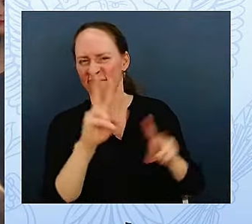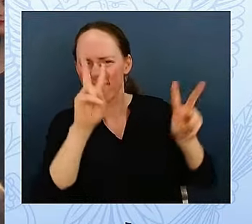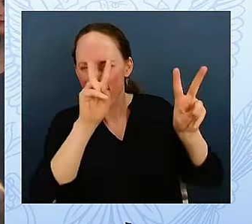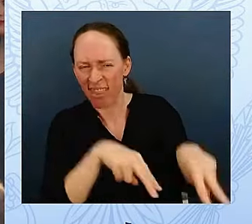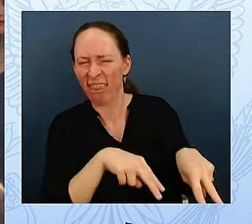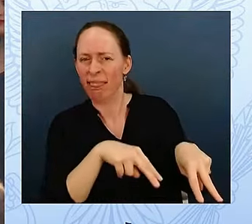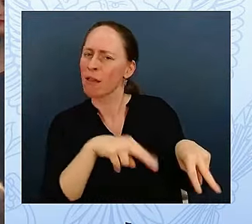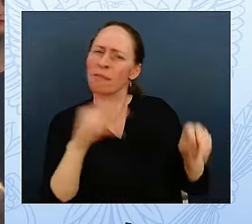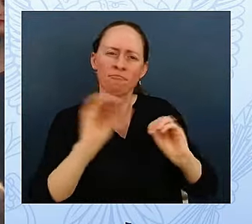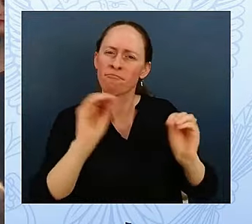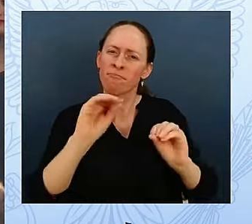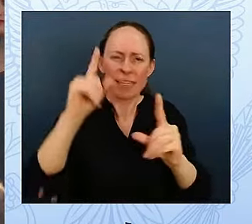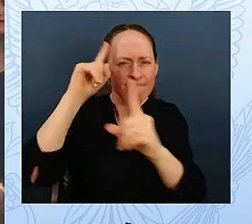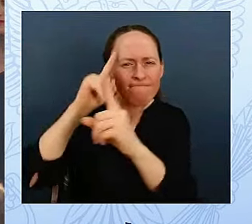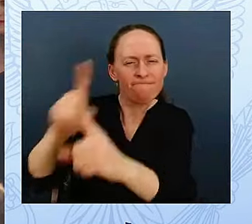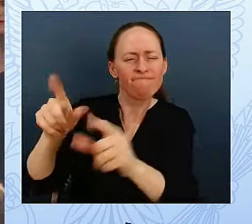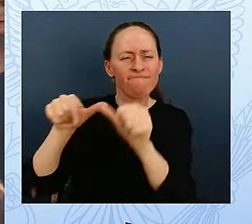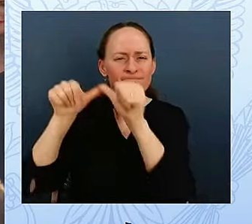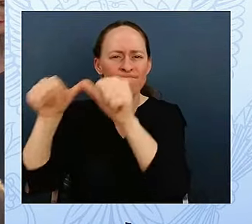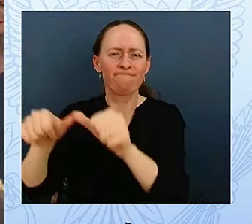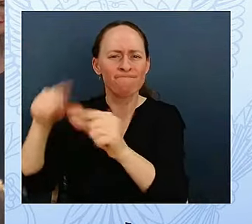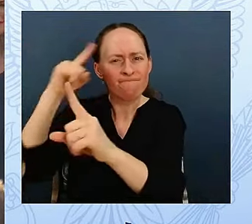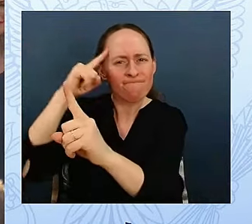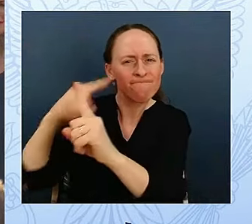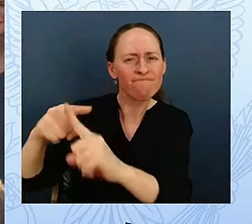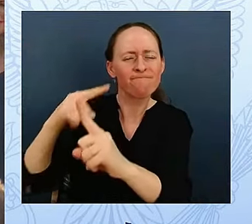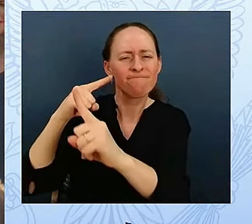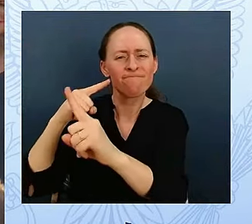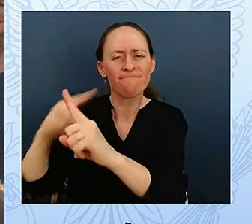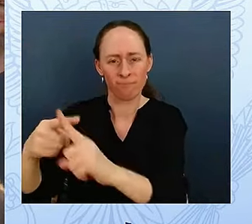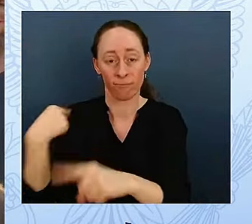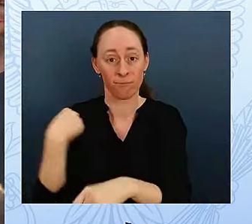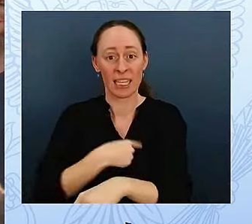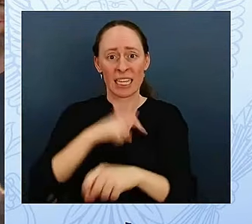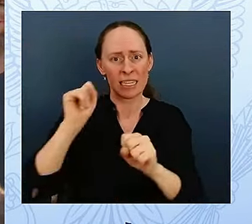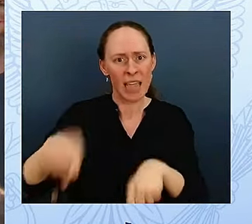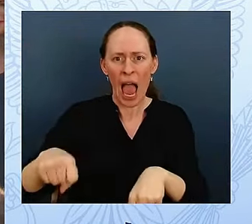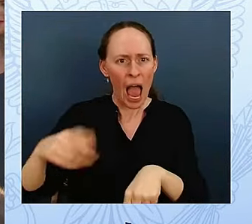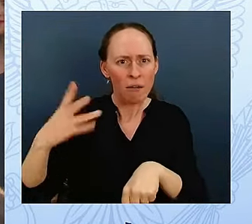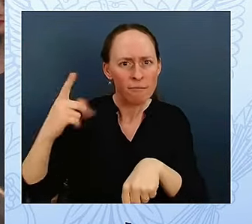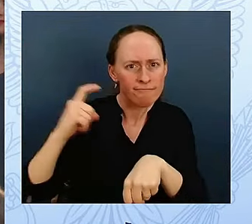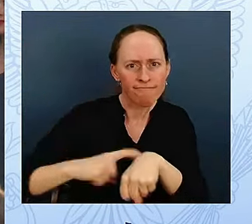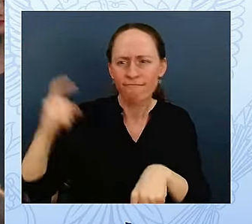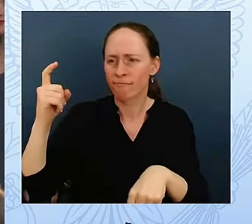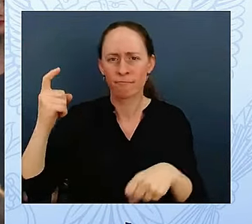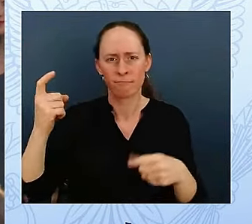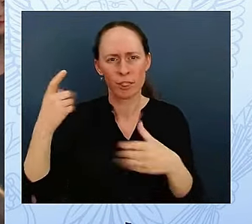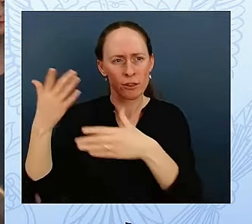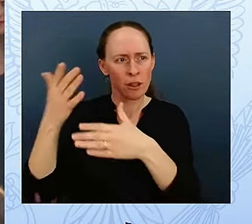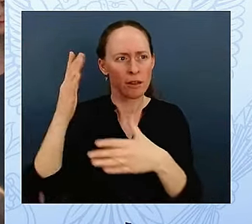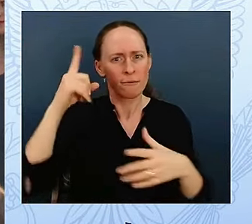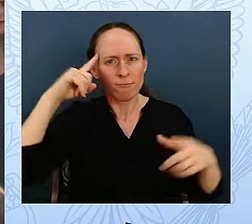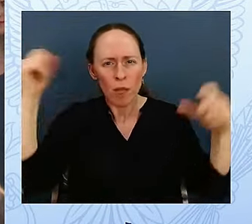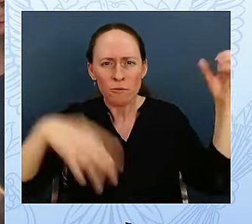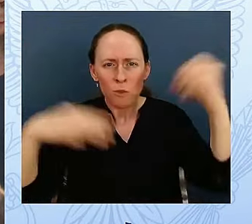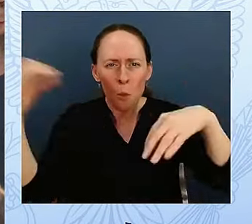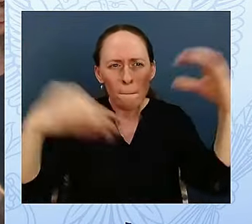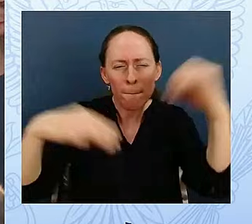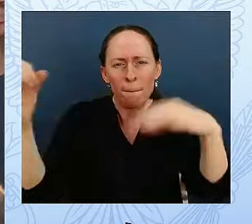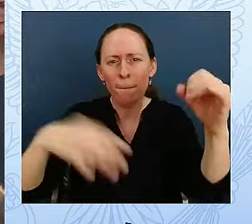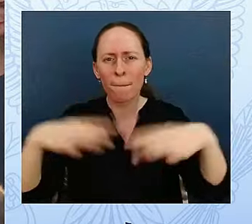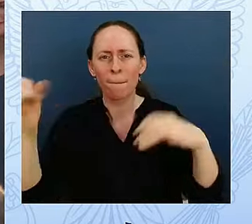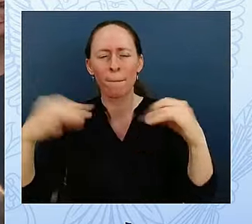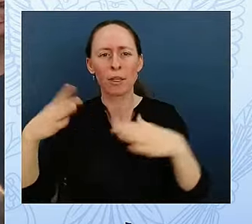thought and action into that heaven of freedom, dear father, let our country